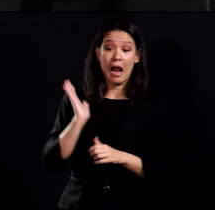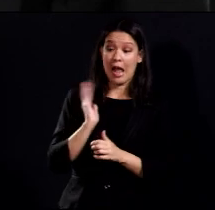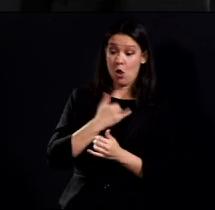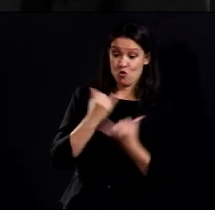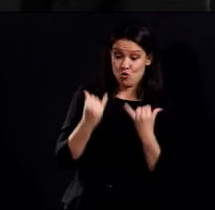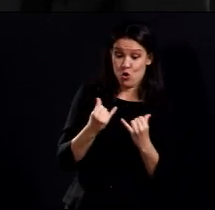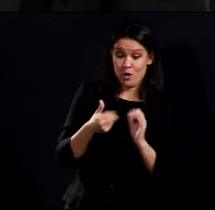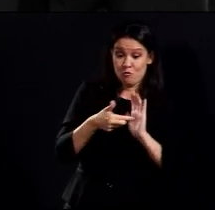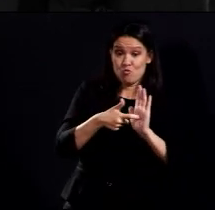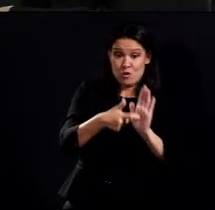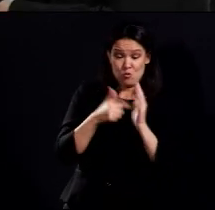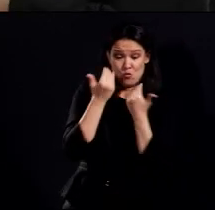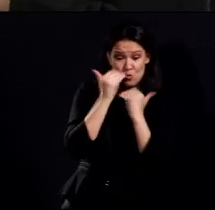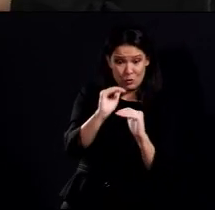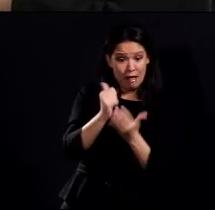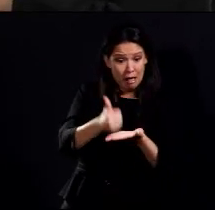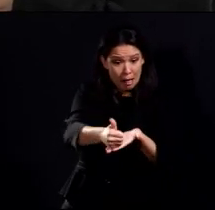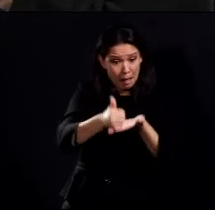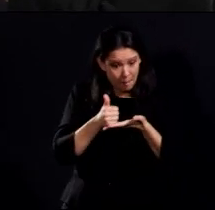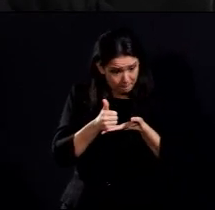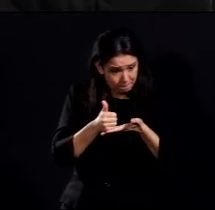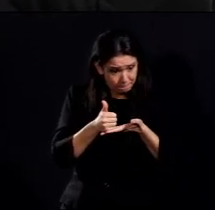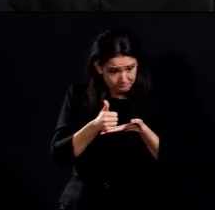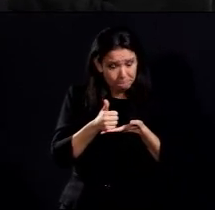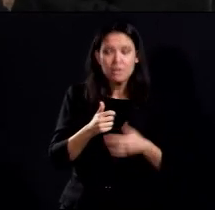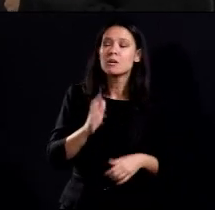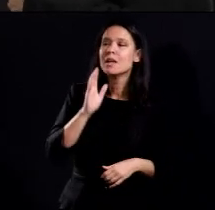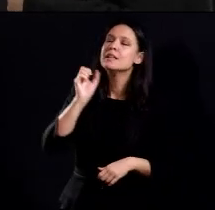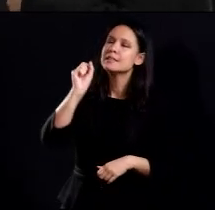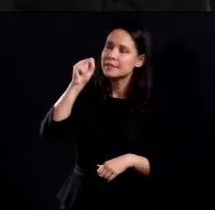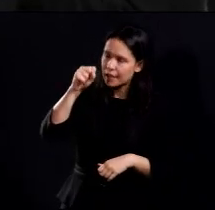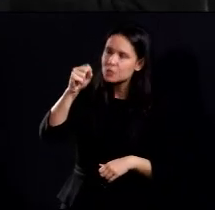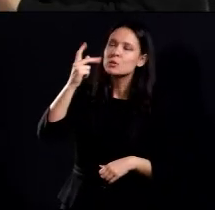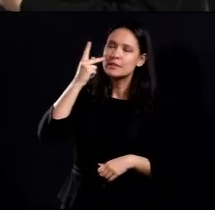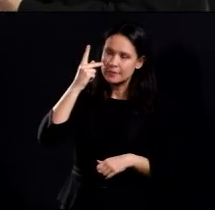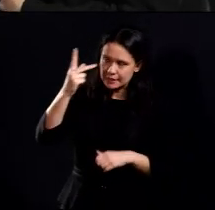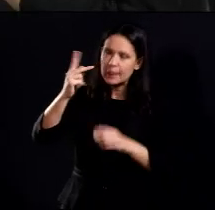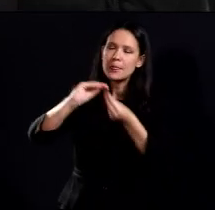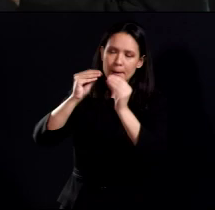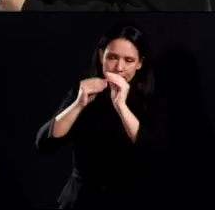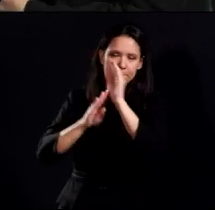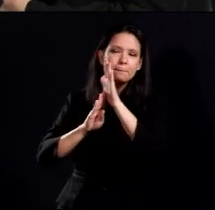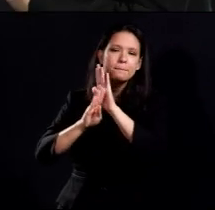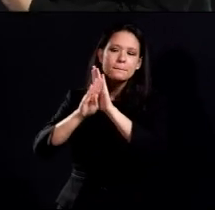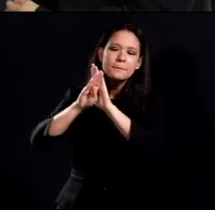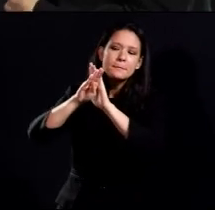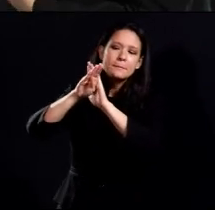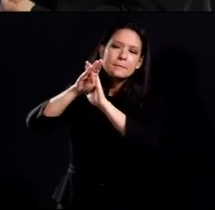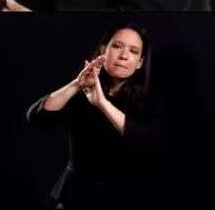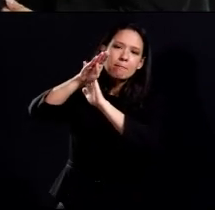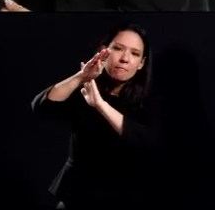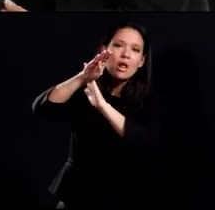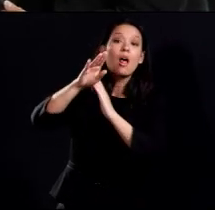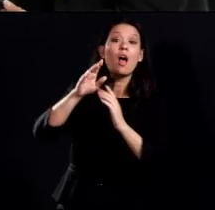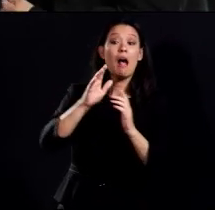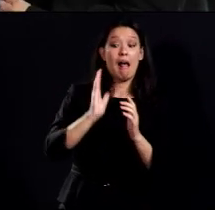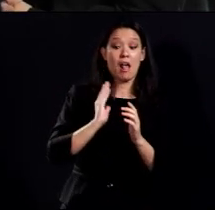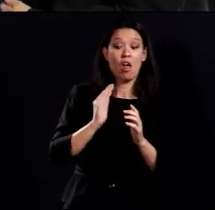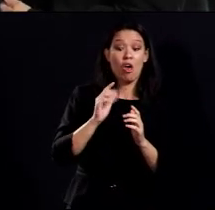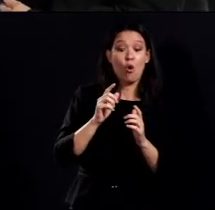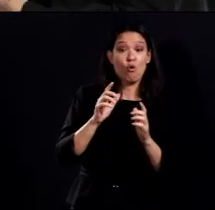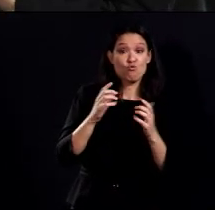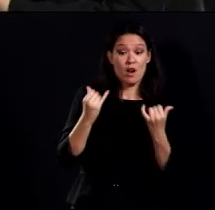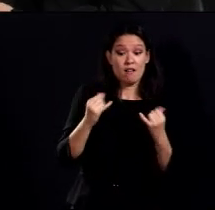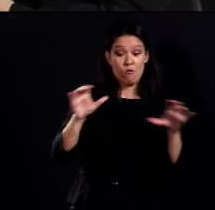seem to help? Right. So, we have seen curves like this, and they definitely help. One of the things that we know from